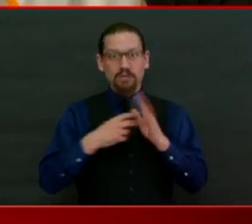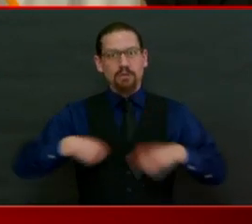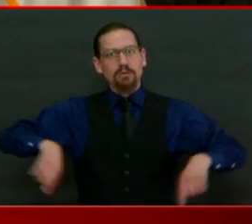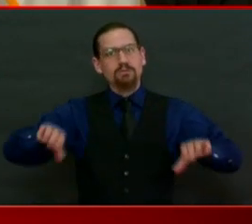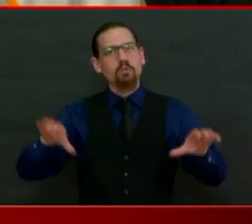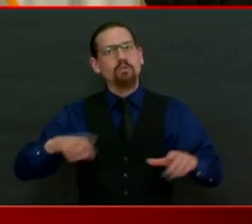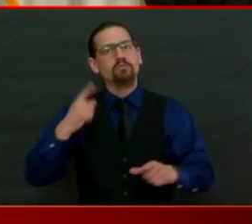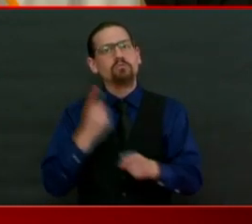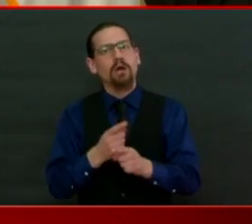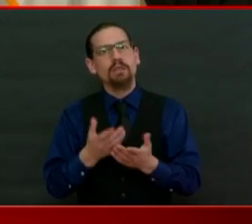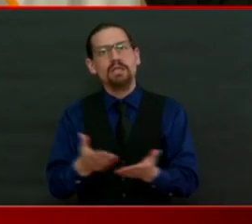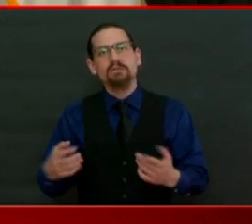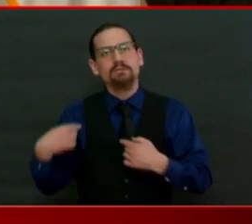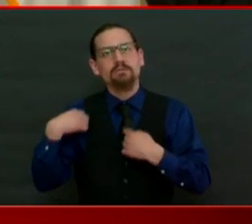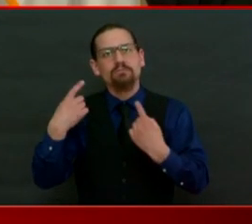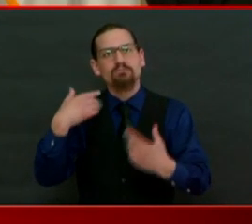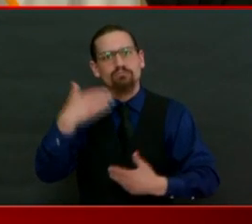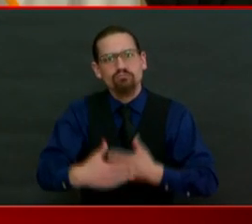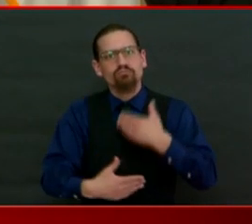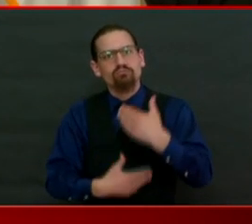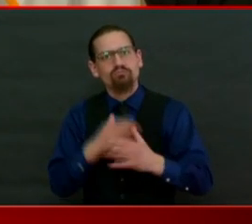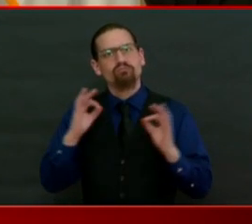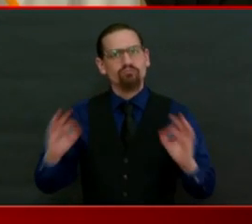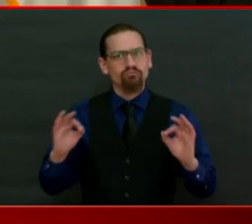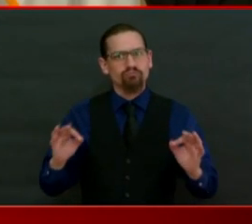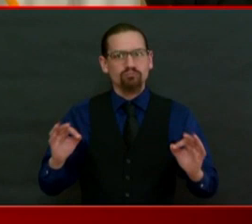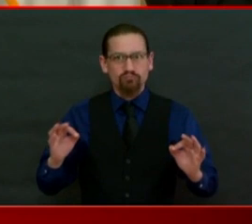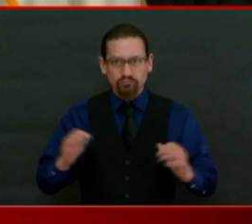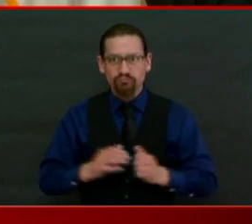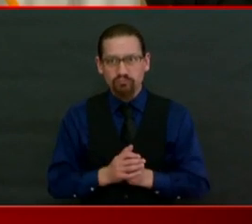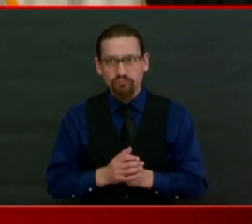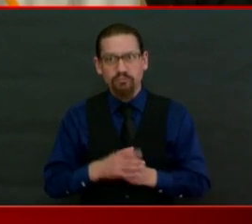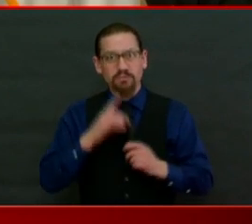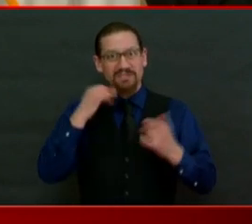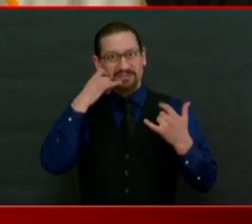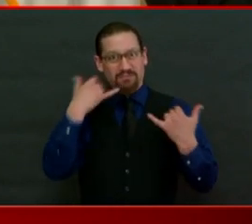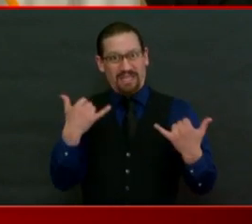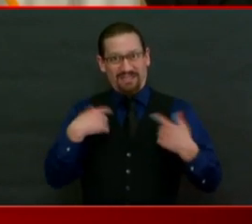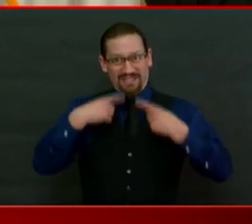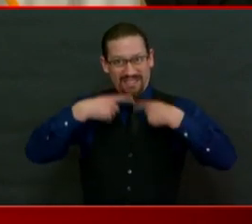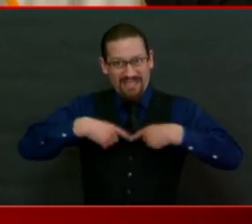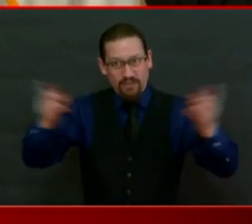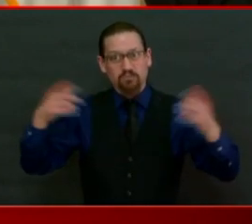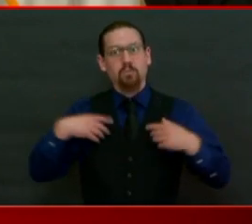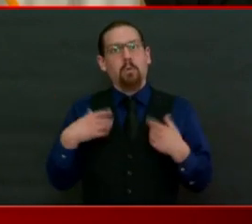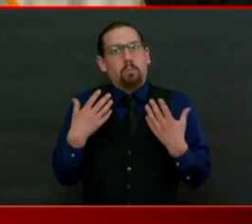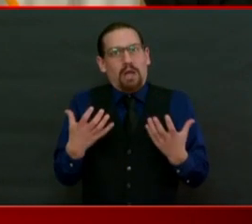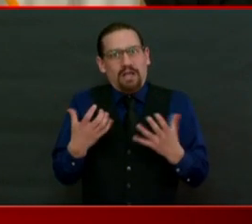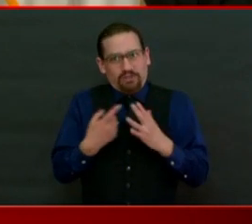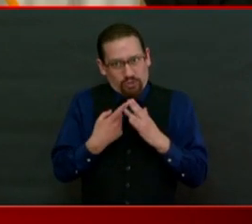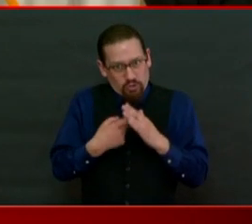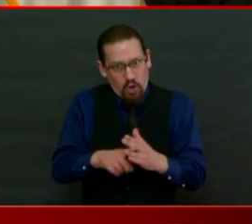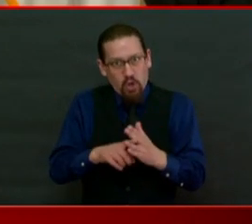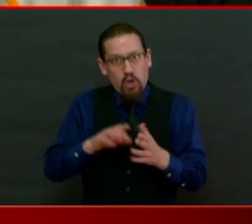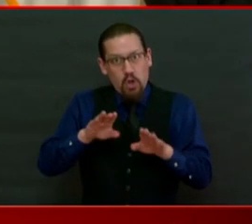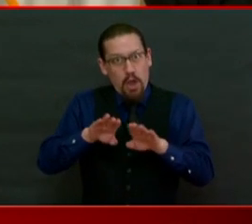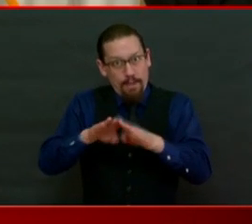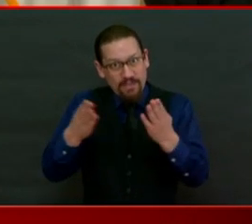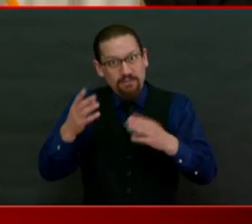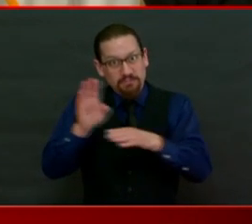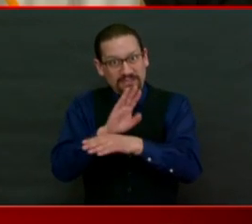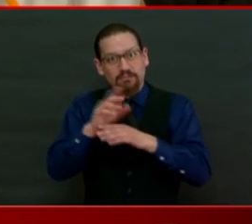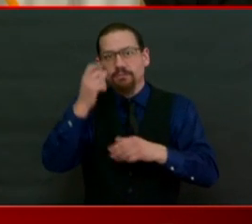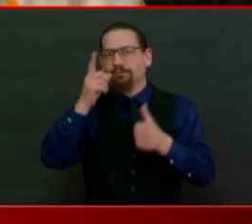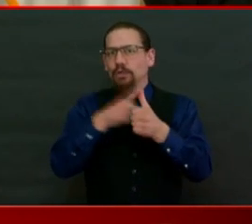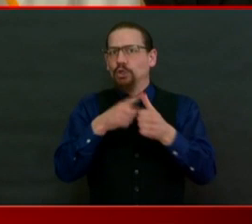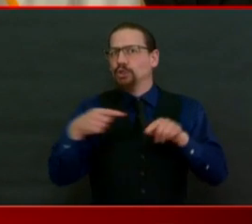are. I just made an announcement today that we want to get back into the business of helping our hospitals to get back into business on